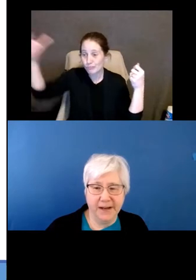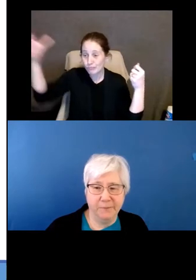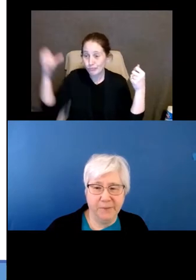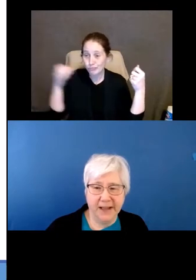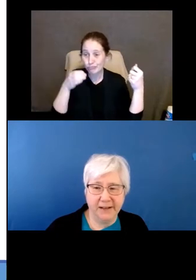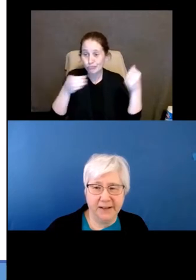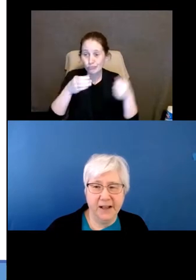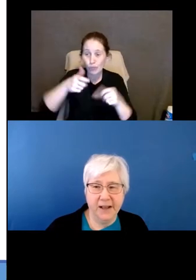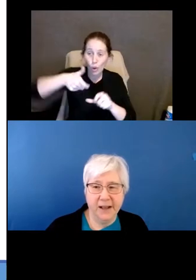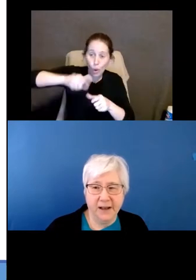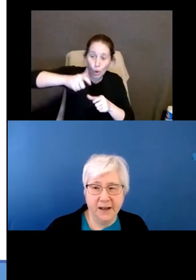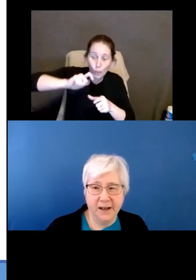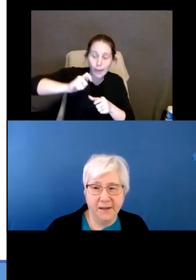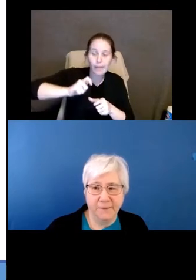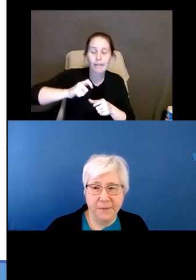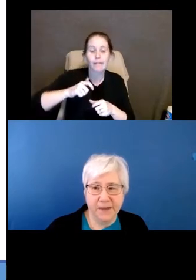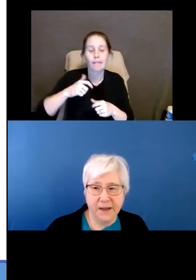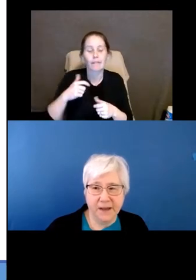opening a bottle,